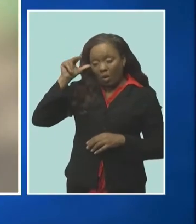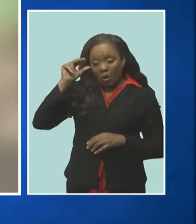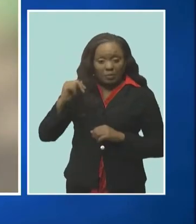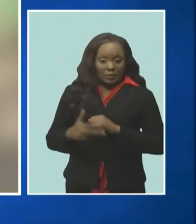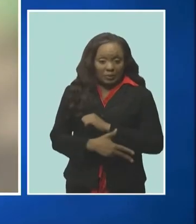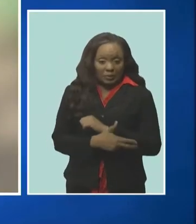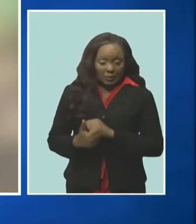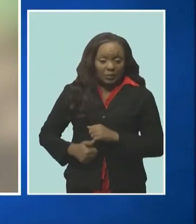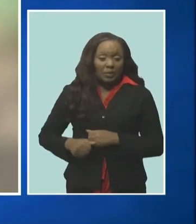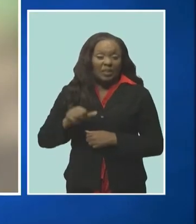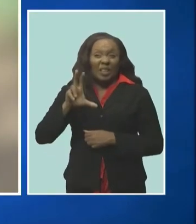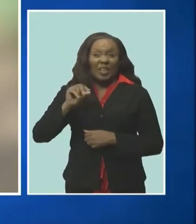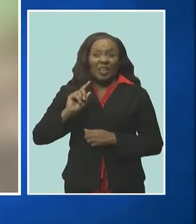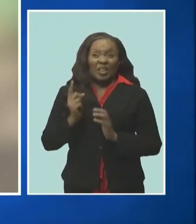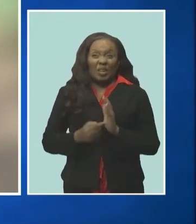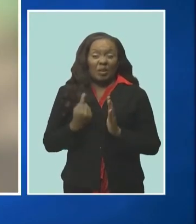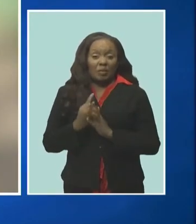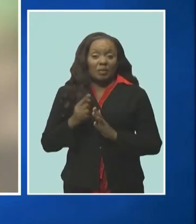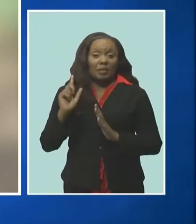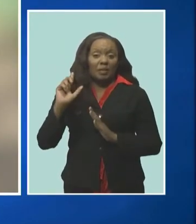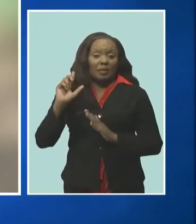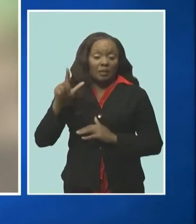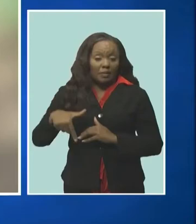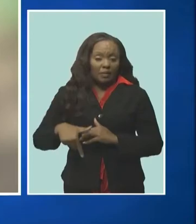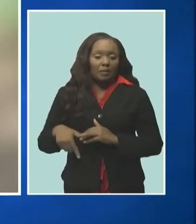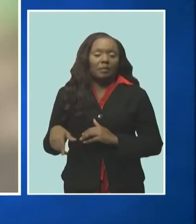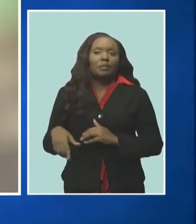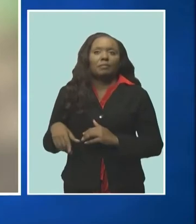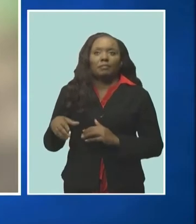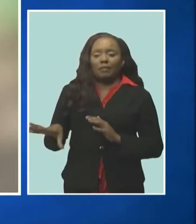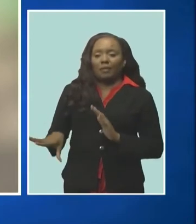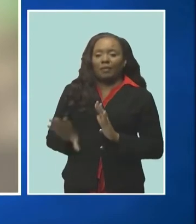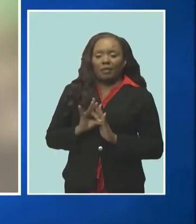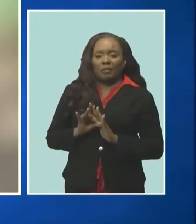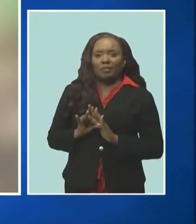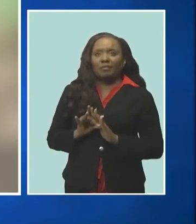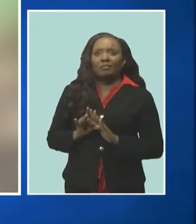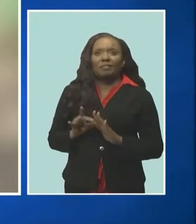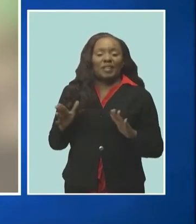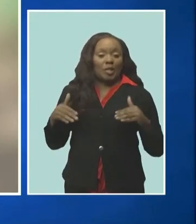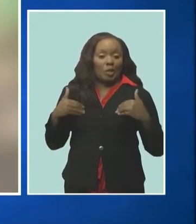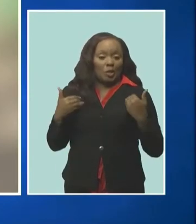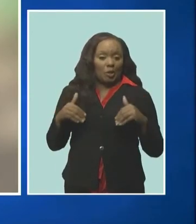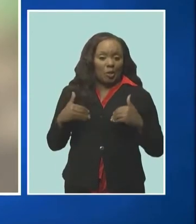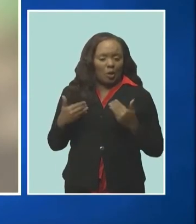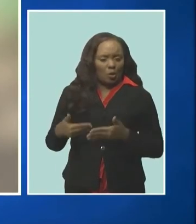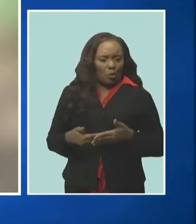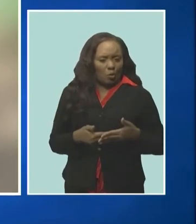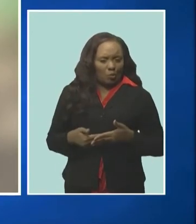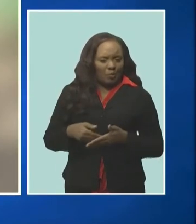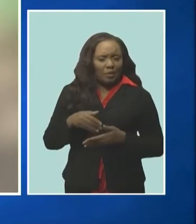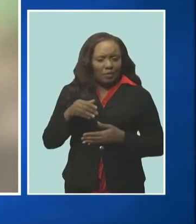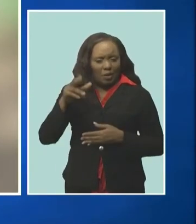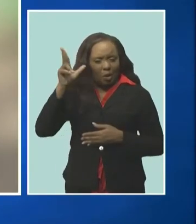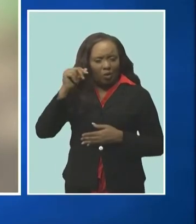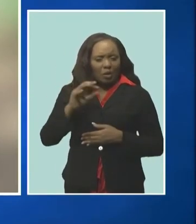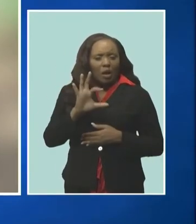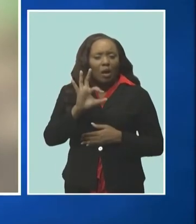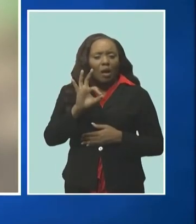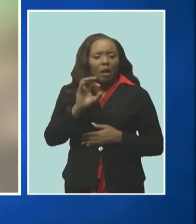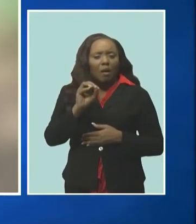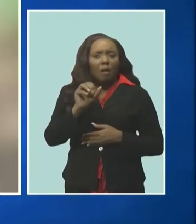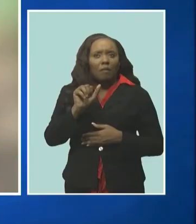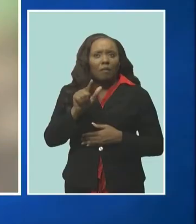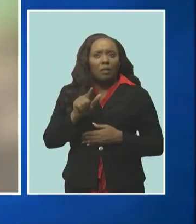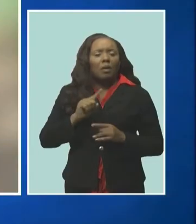30 hours later it was found dr white says although it is too young to ride or bridle he believes attempts were made to do